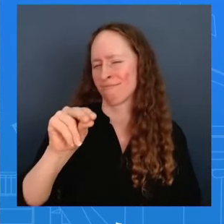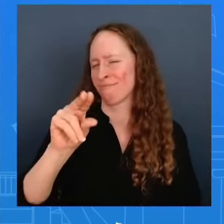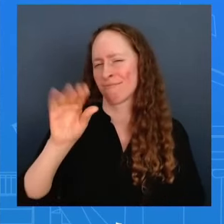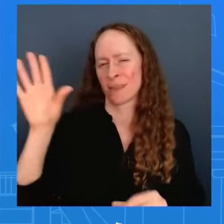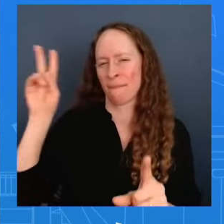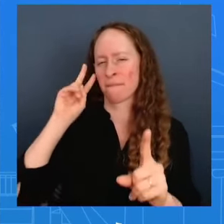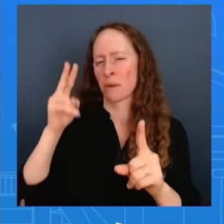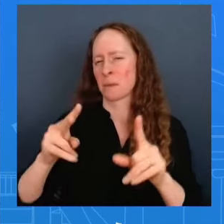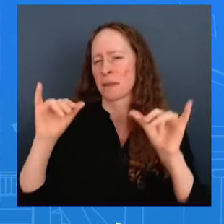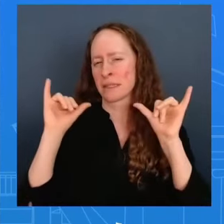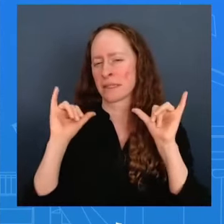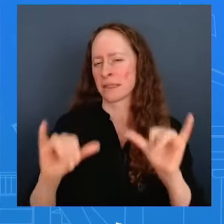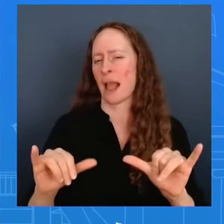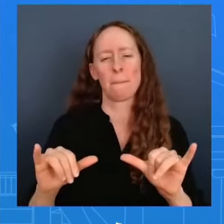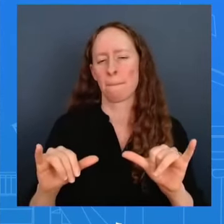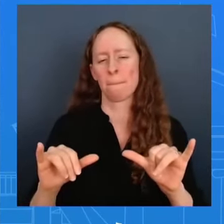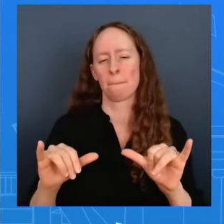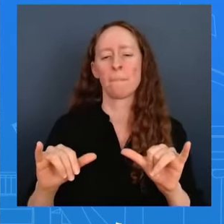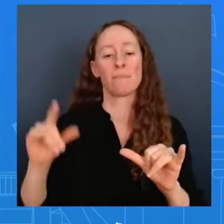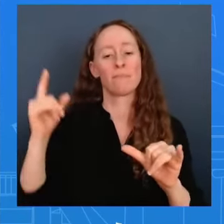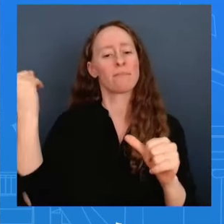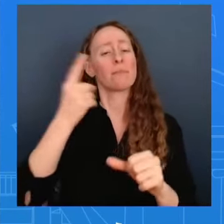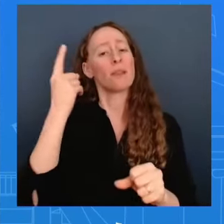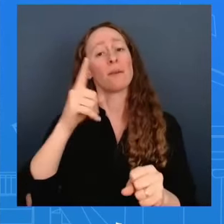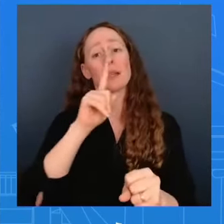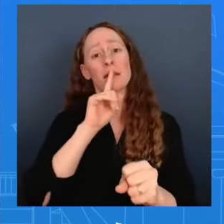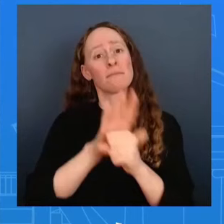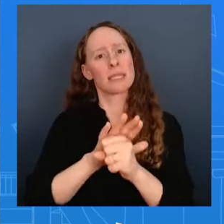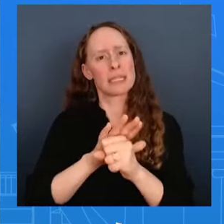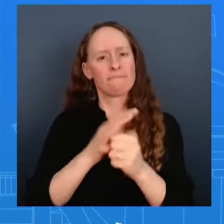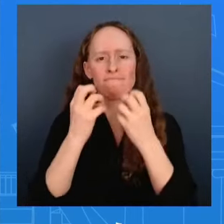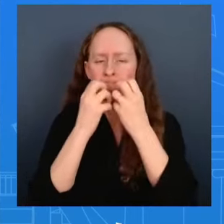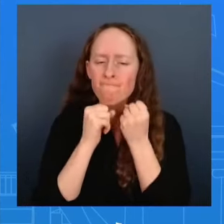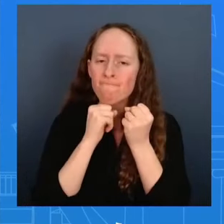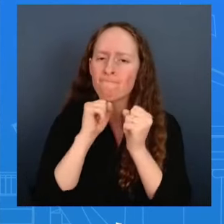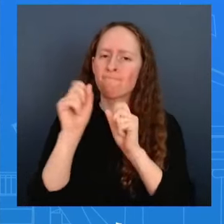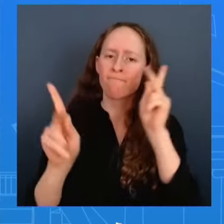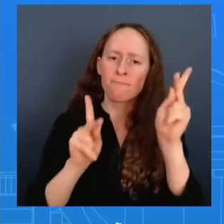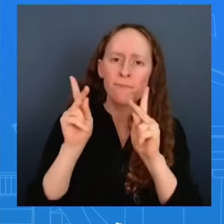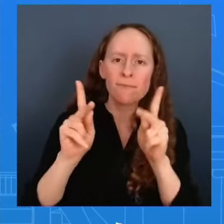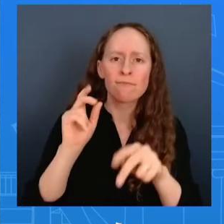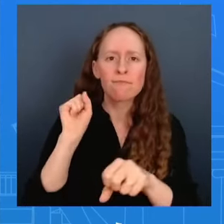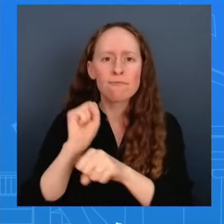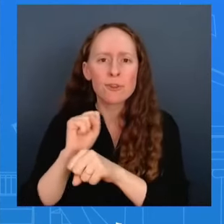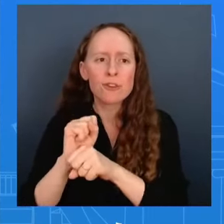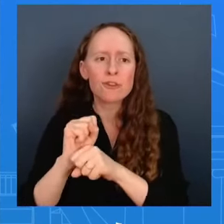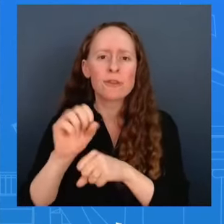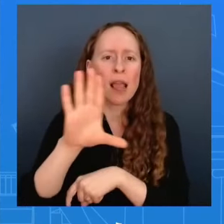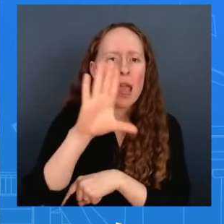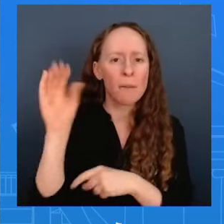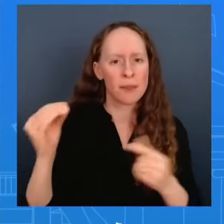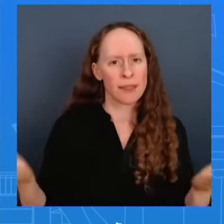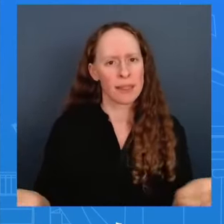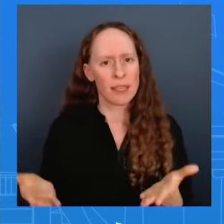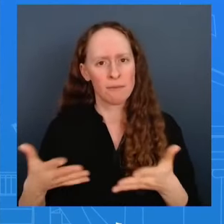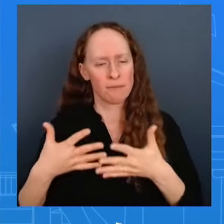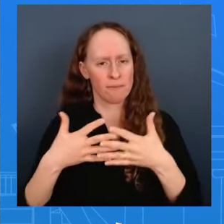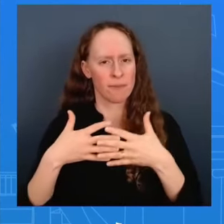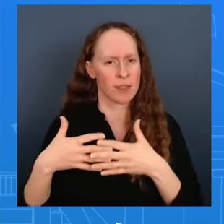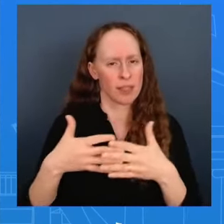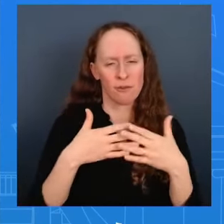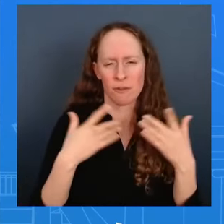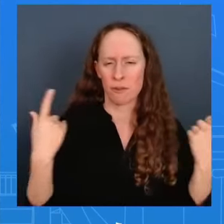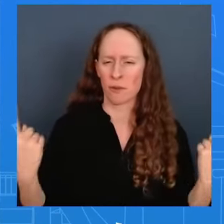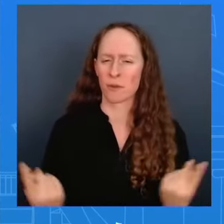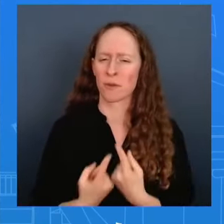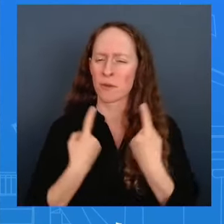america's workers and america's manufacturing capabilities and resilience a future for our economy that